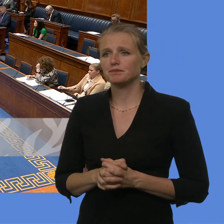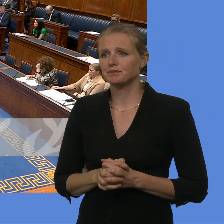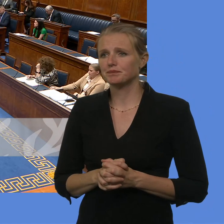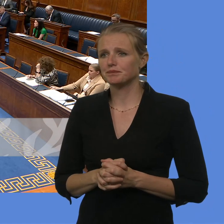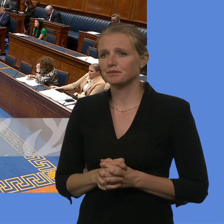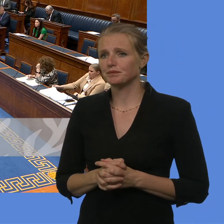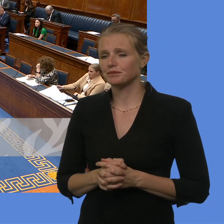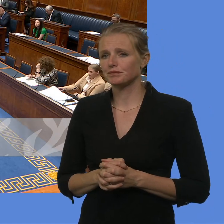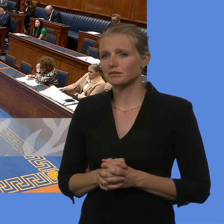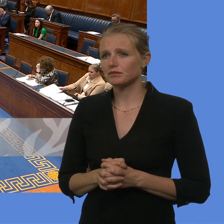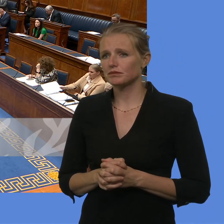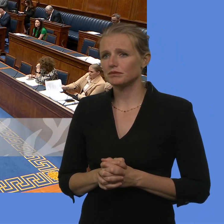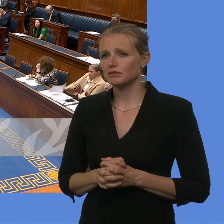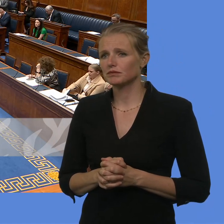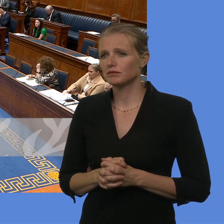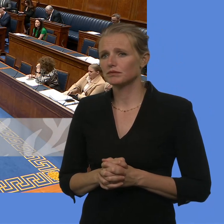Thank you,